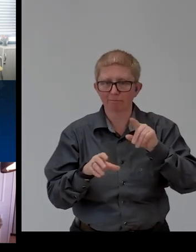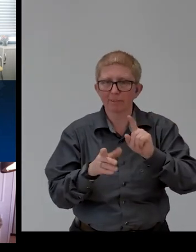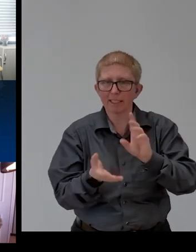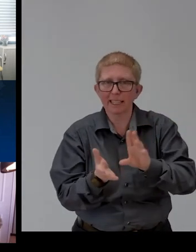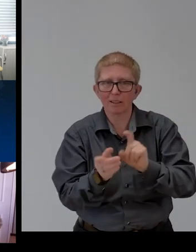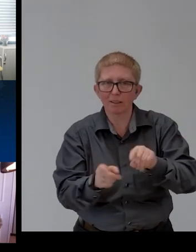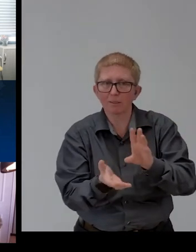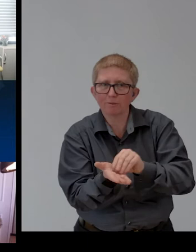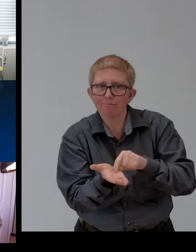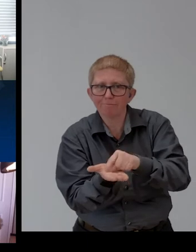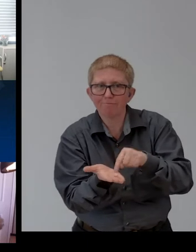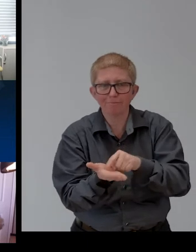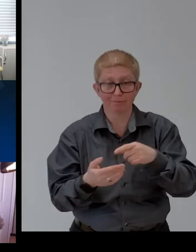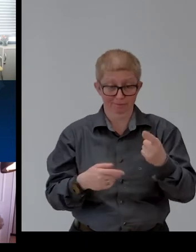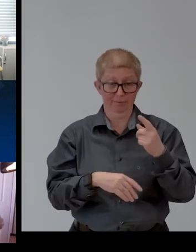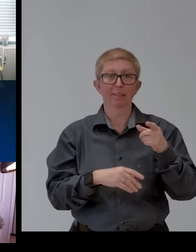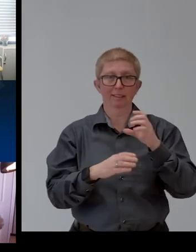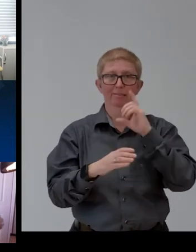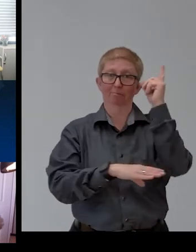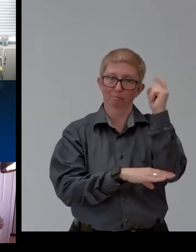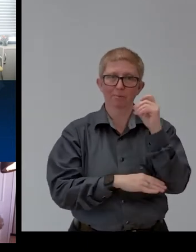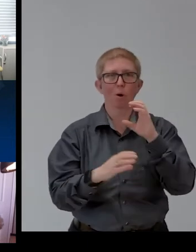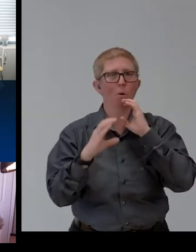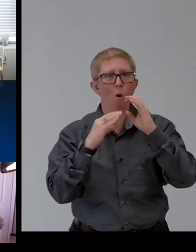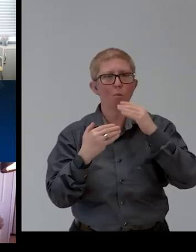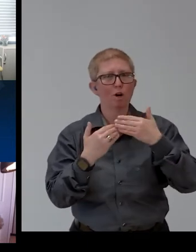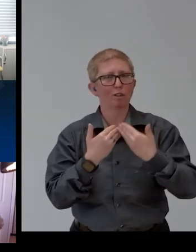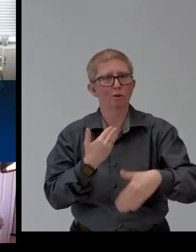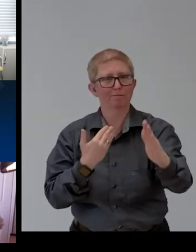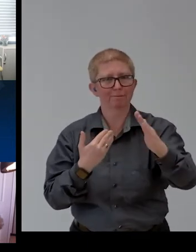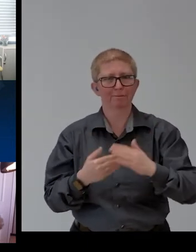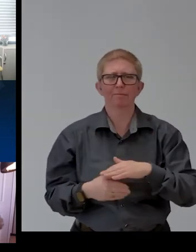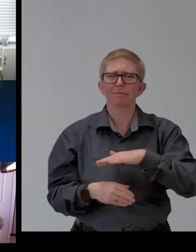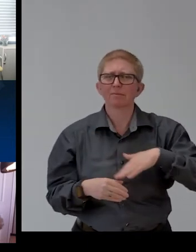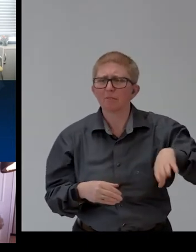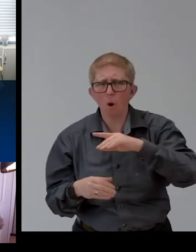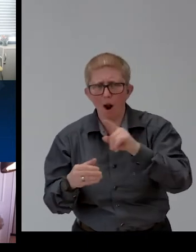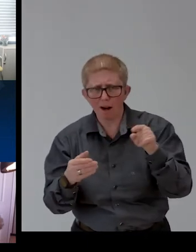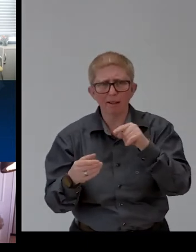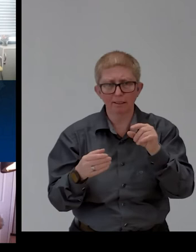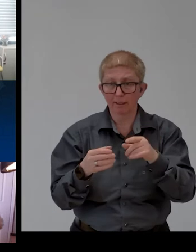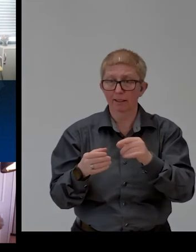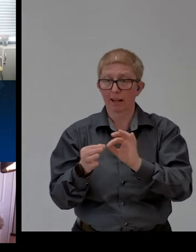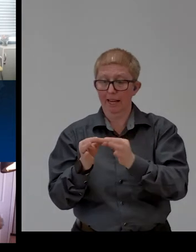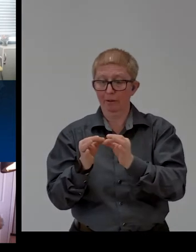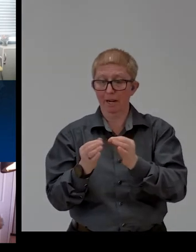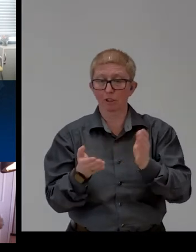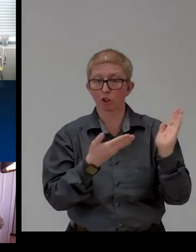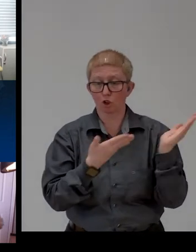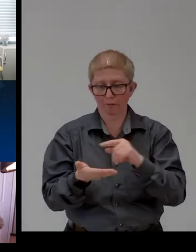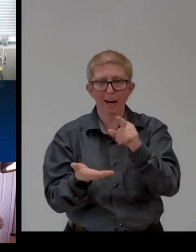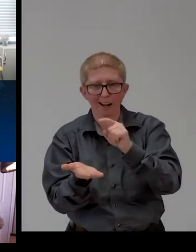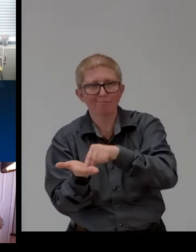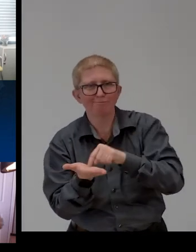starts. through the quality interpretation services, engage more than 1,000 persons